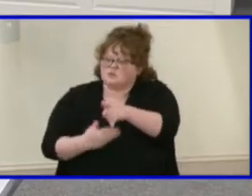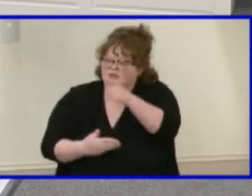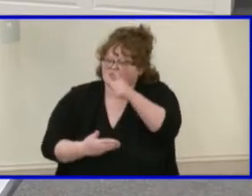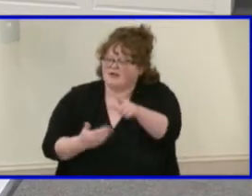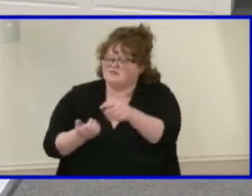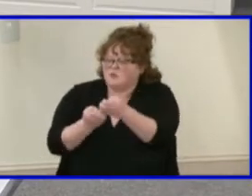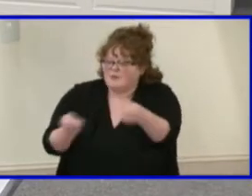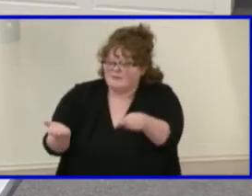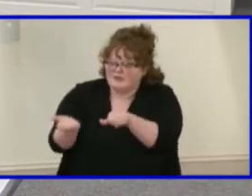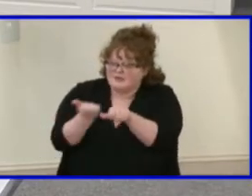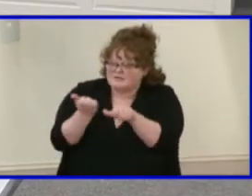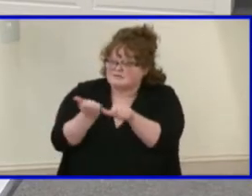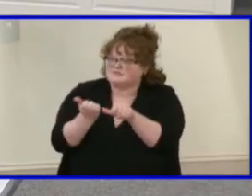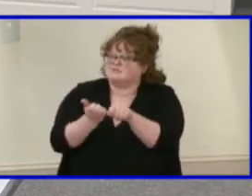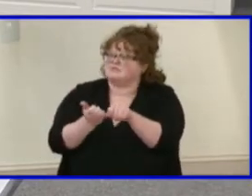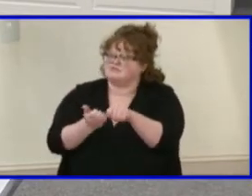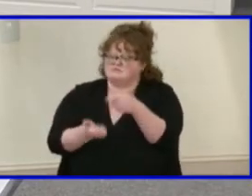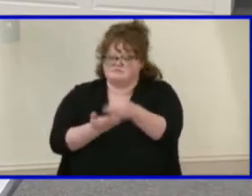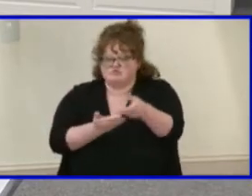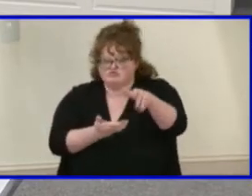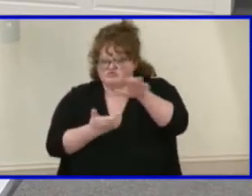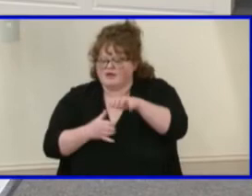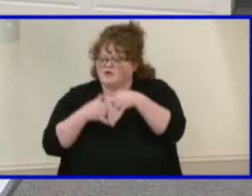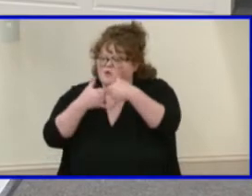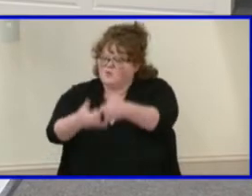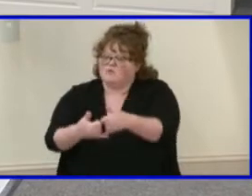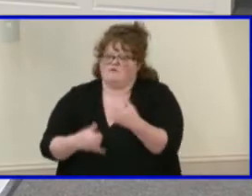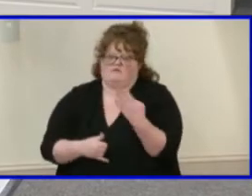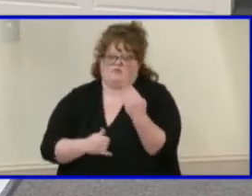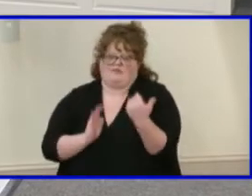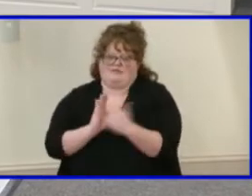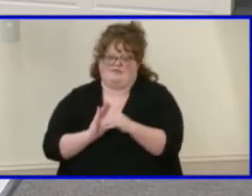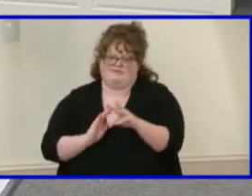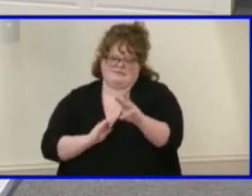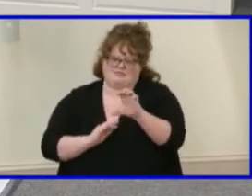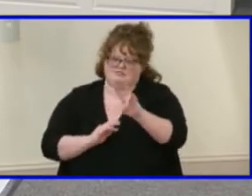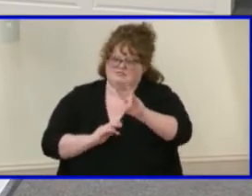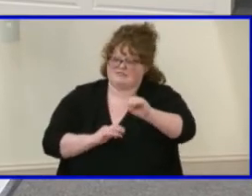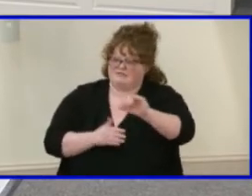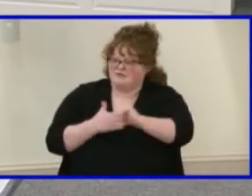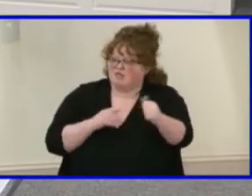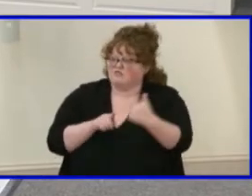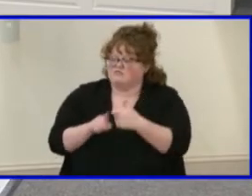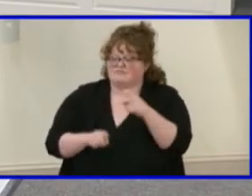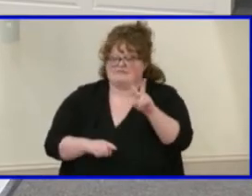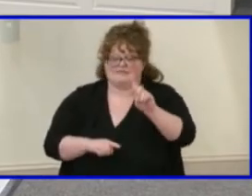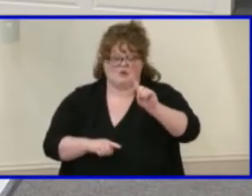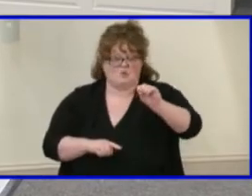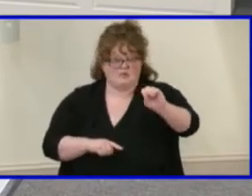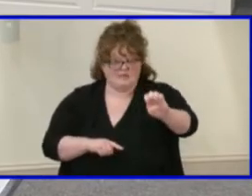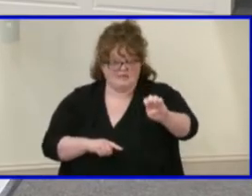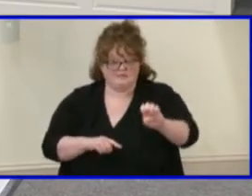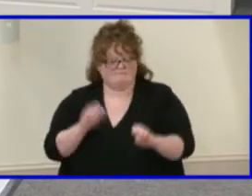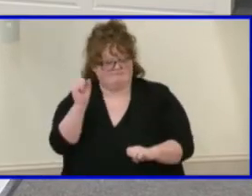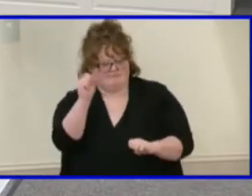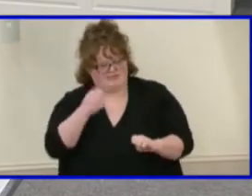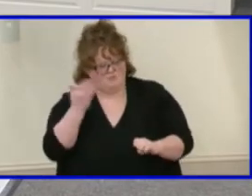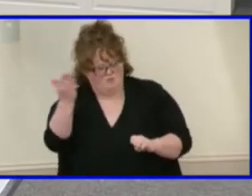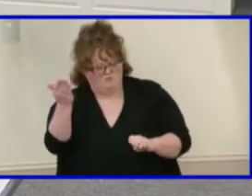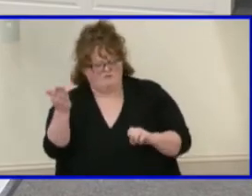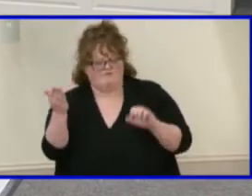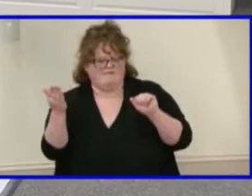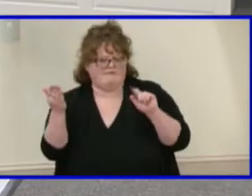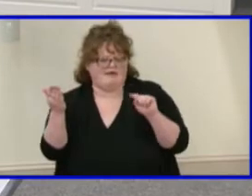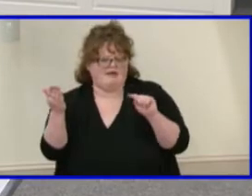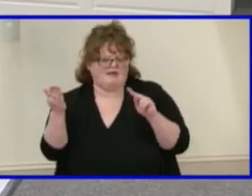Grant Award of $14,670 from the Virginia Department of Education? So moved. Moved by Mrs. Atkins. Is